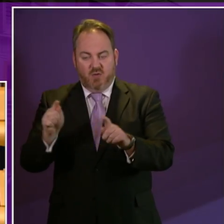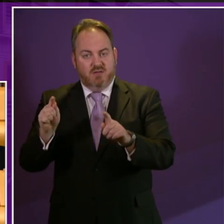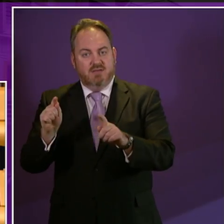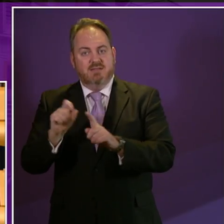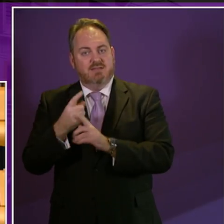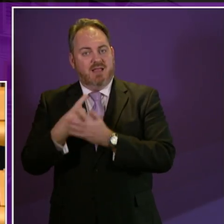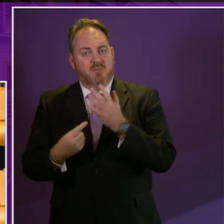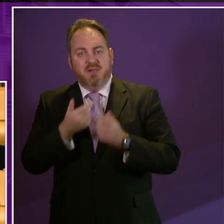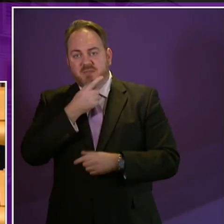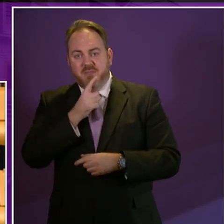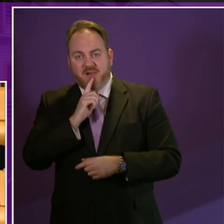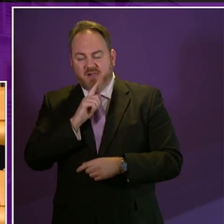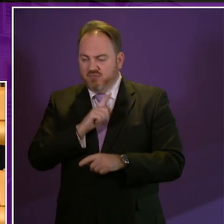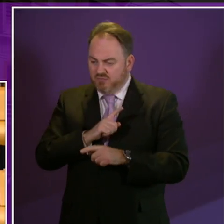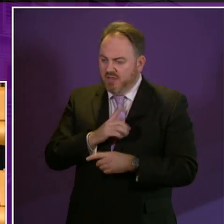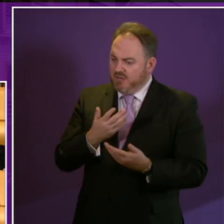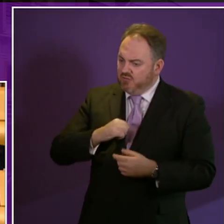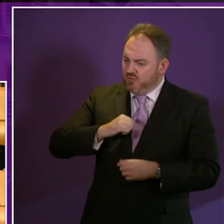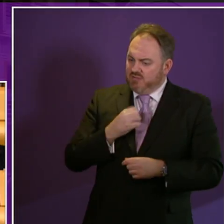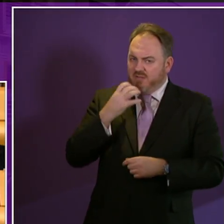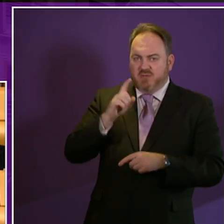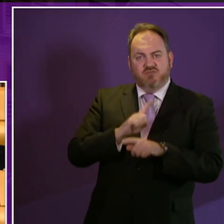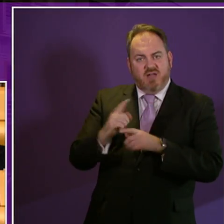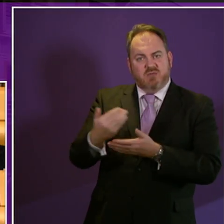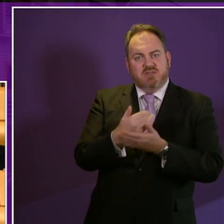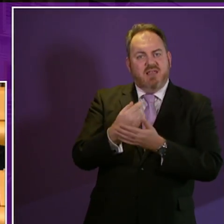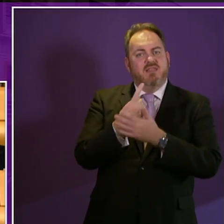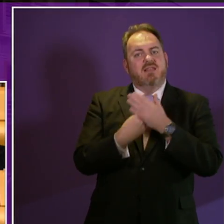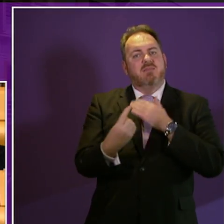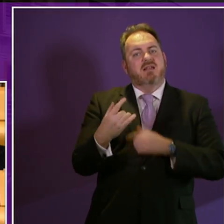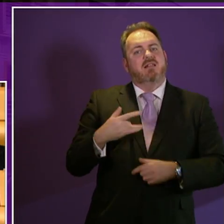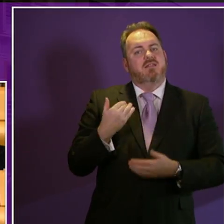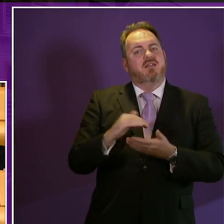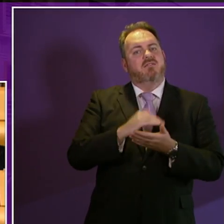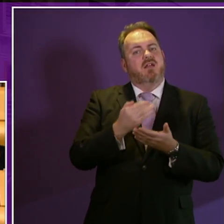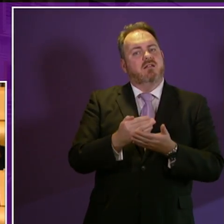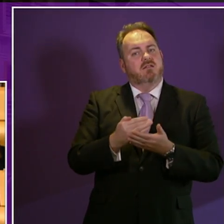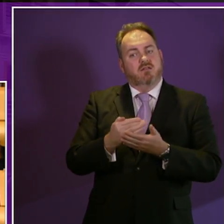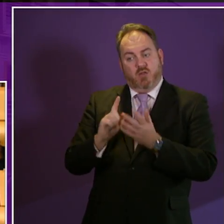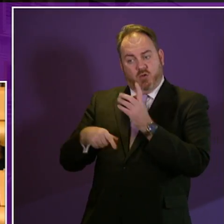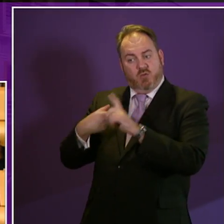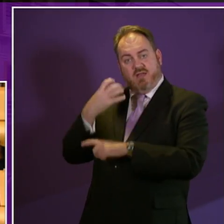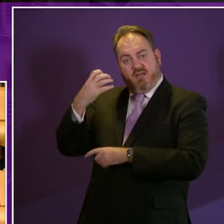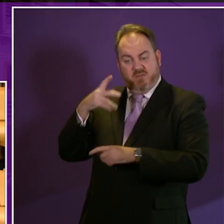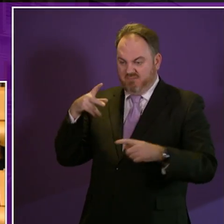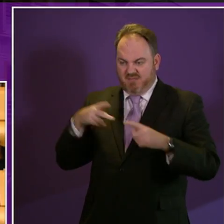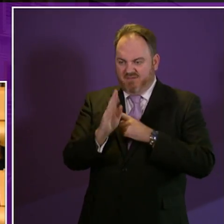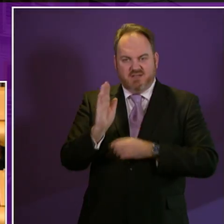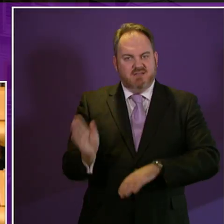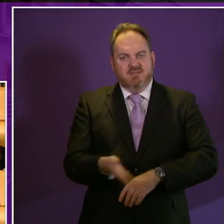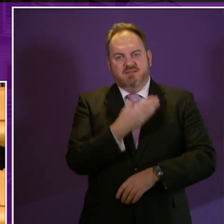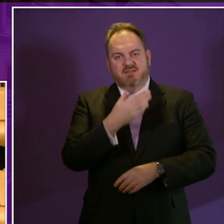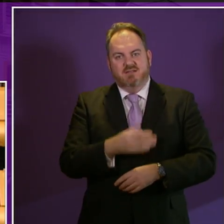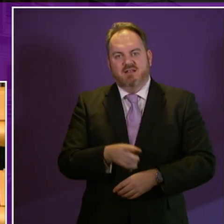in response to them stepping in to save the Independent Living Fund when it was axed by the UK government has helped over 2,000 people